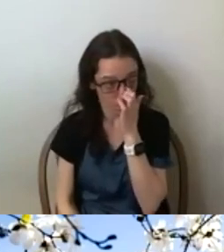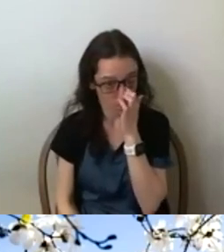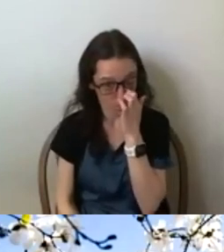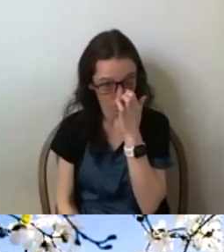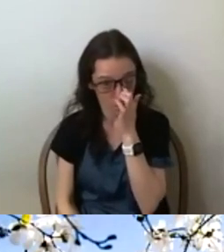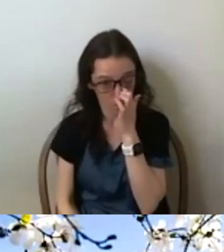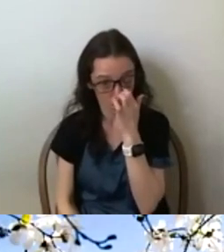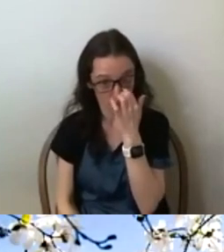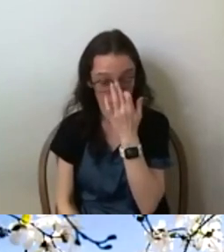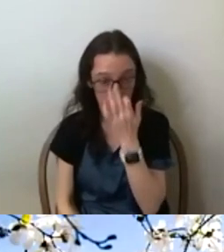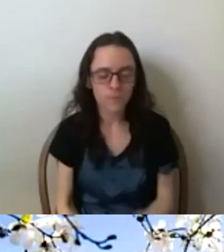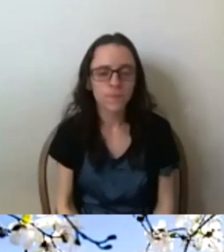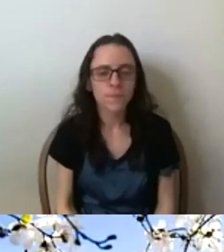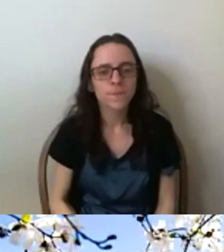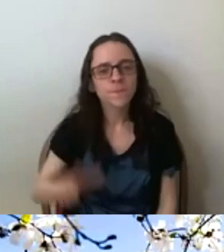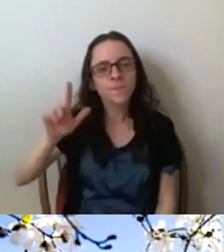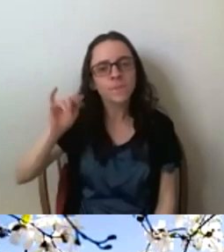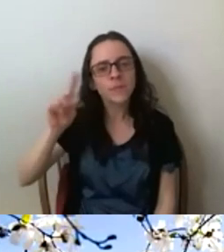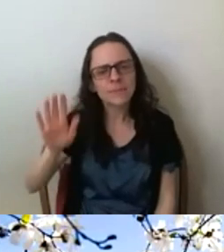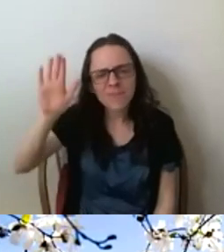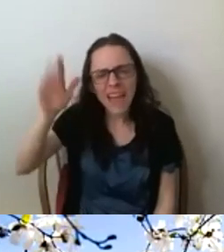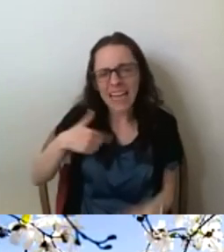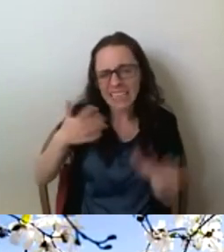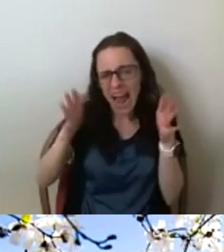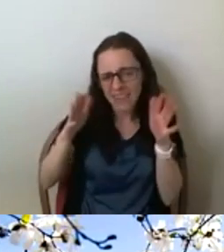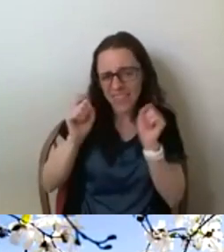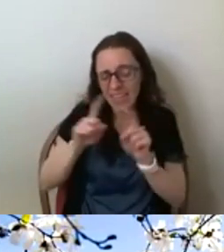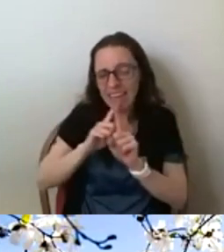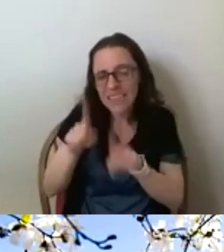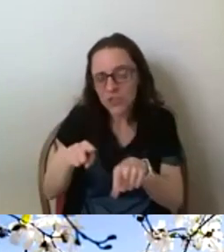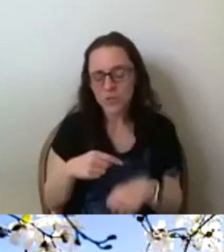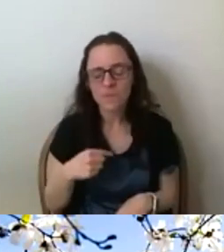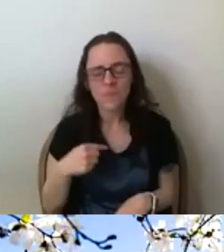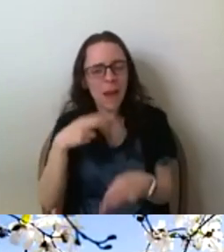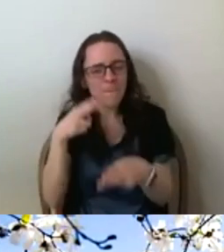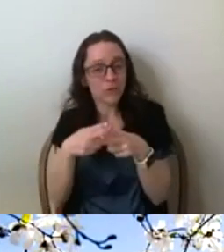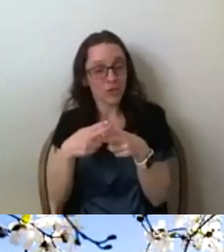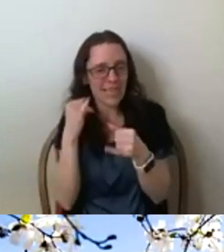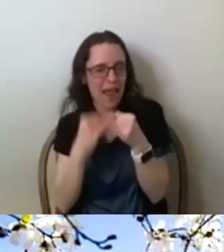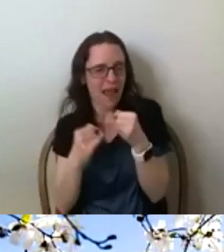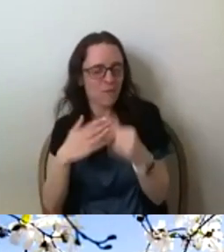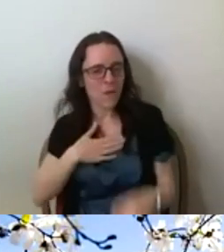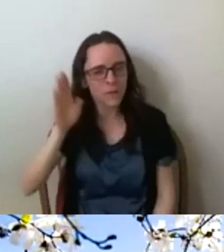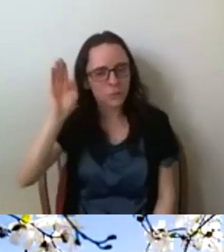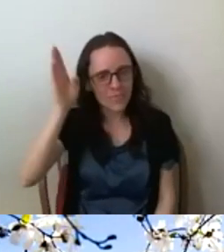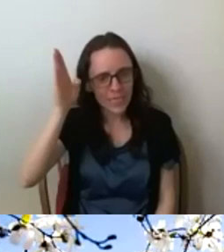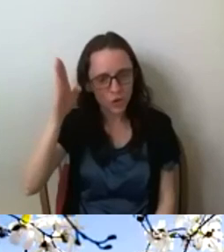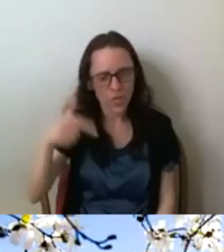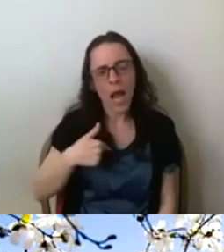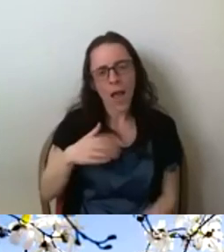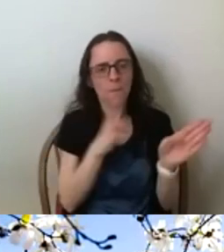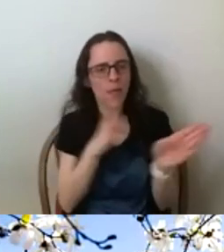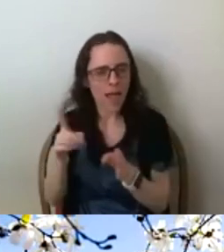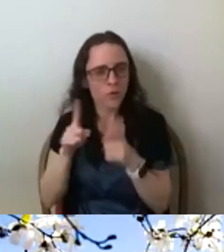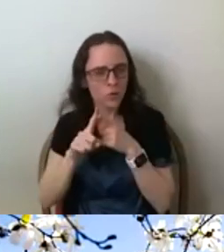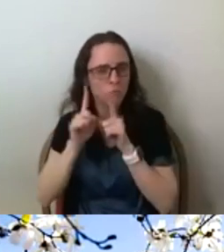Well, I can kind of answer this just because I mentioned at the end of my presentation, um, kind of going on to pursue, um, a